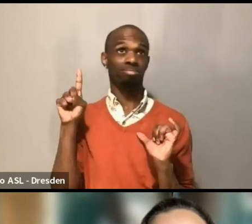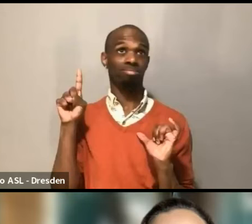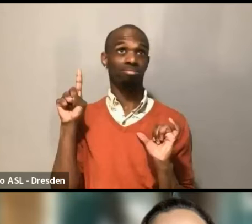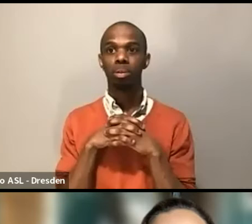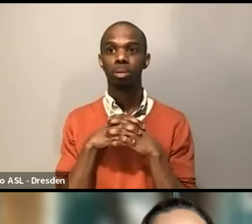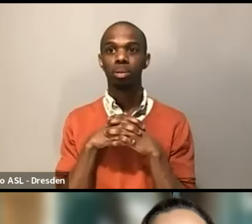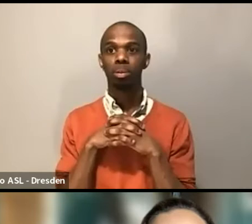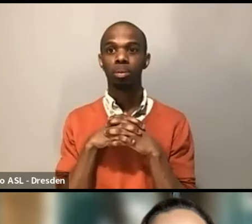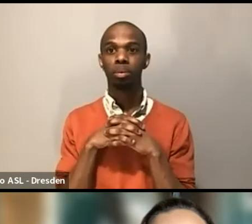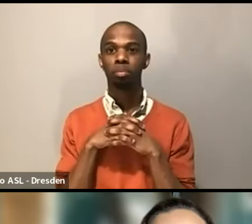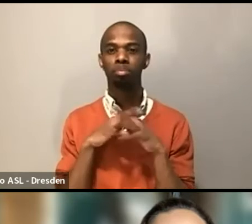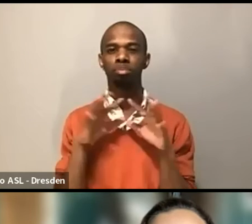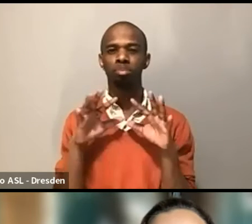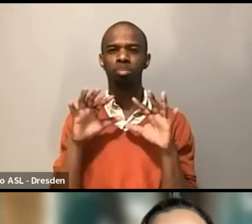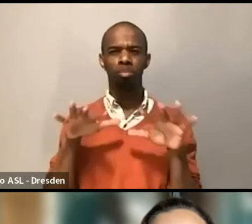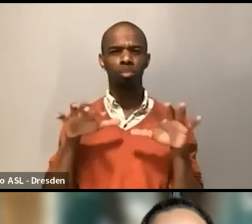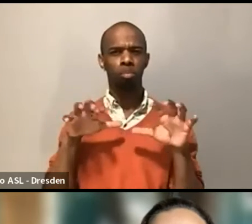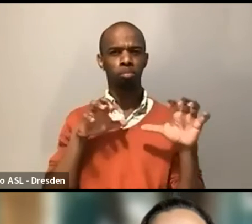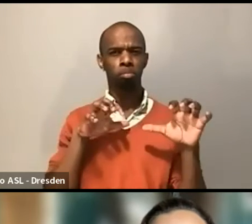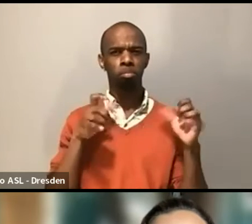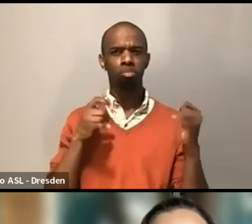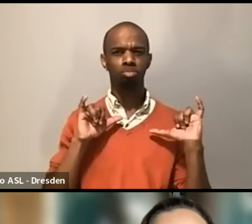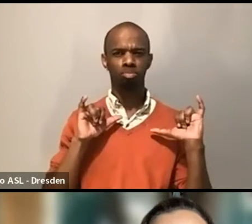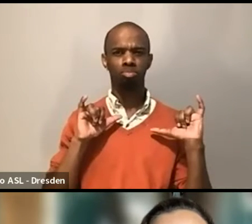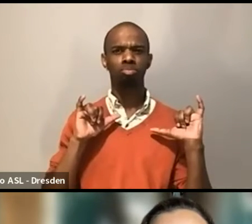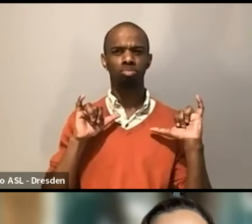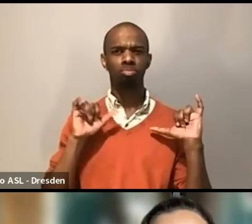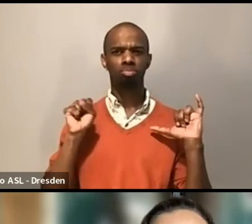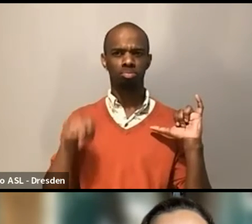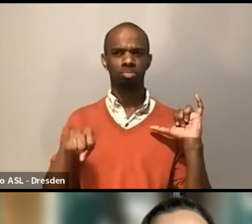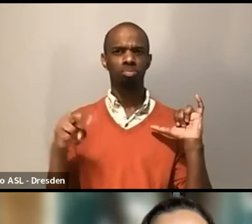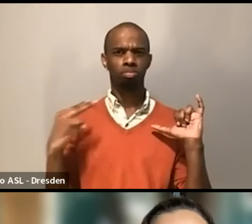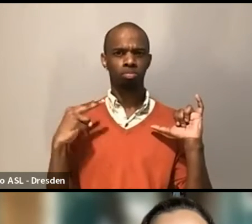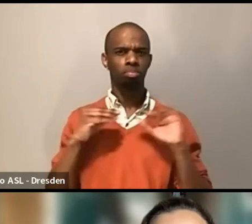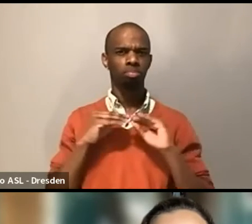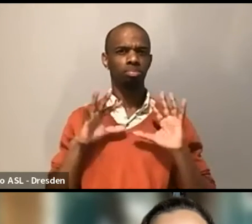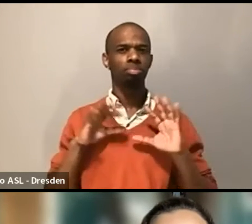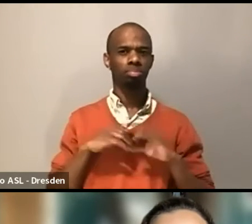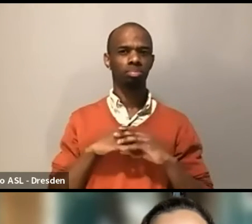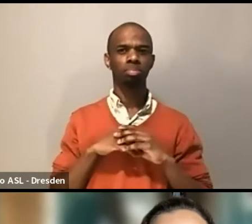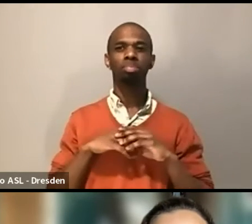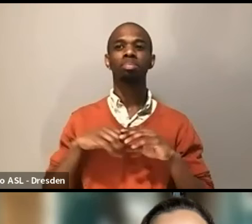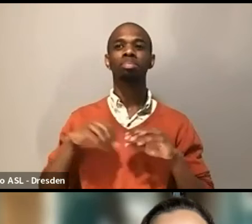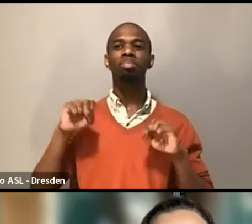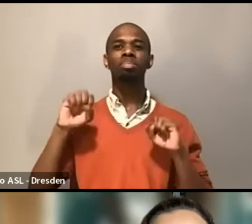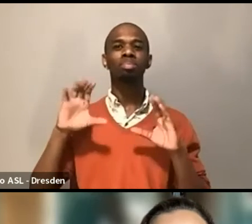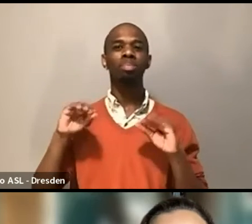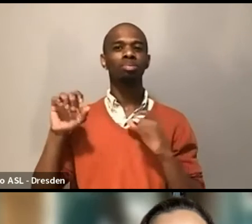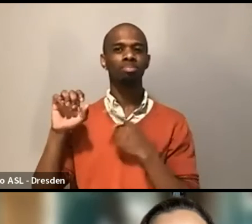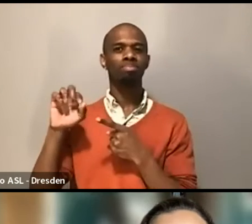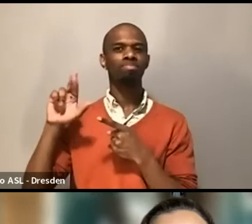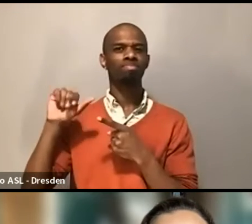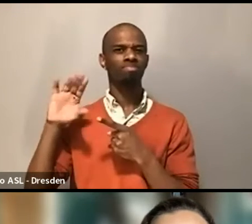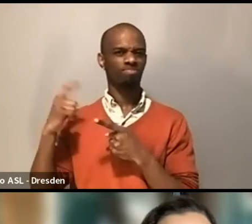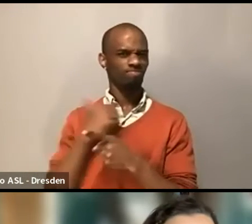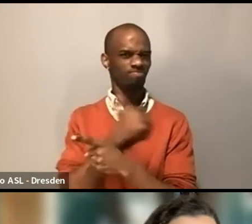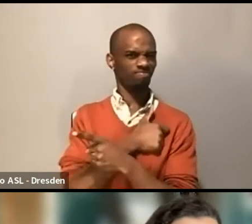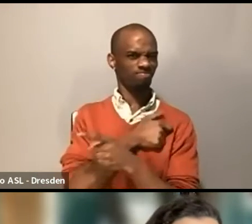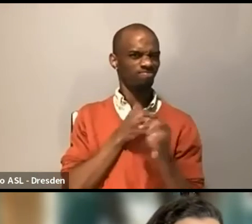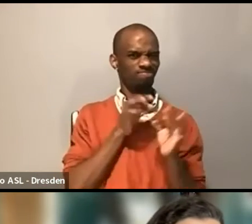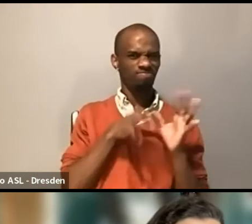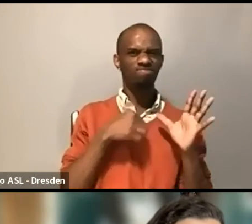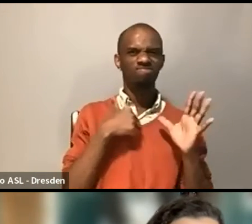really starts to even itself out to be more affordable. And I am looking forward to the day when someone's like, oh, my goodness, it was not as